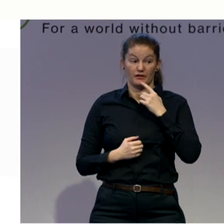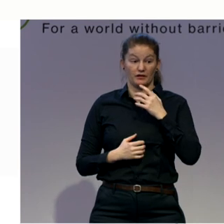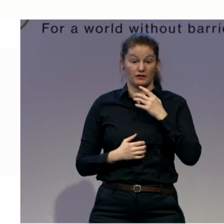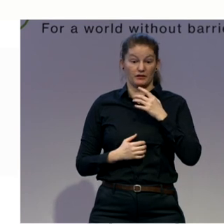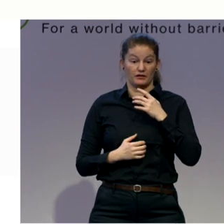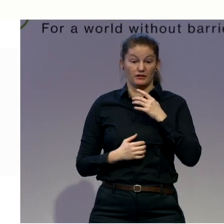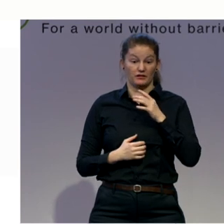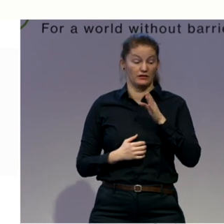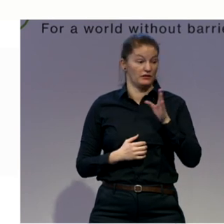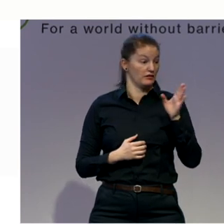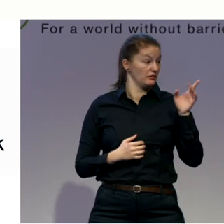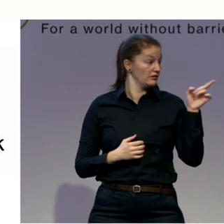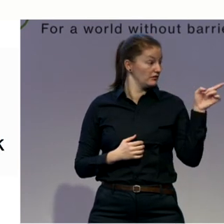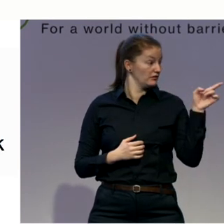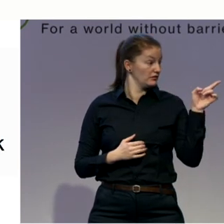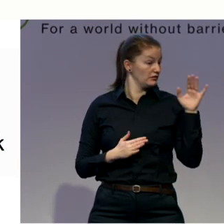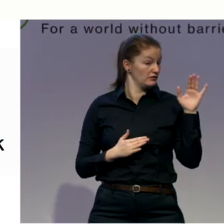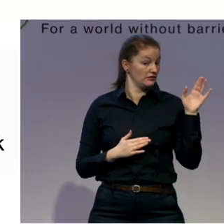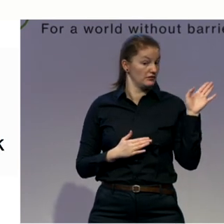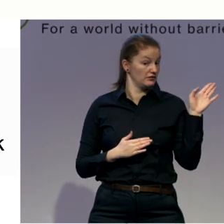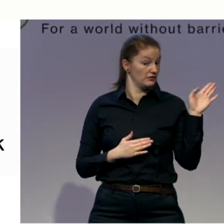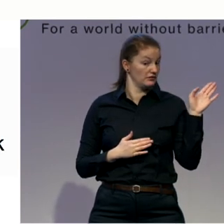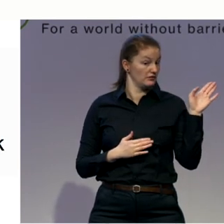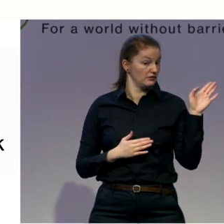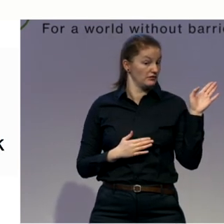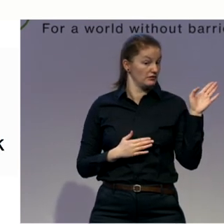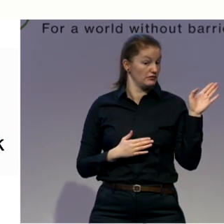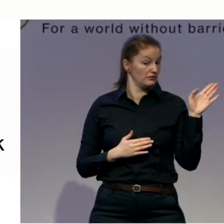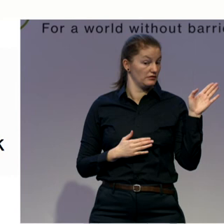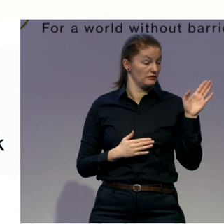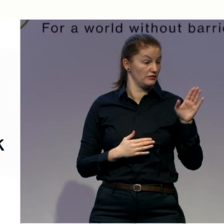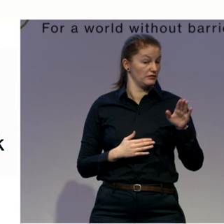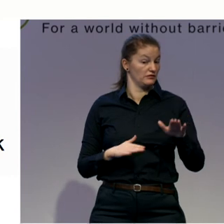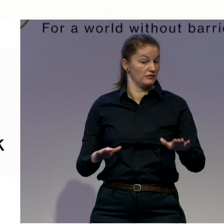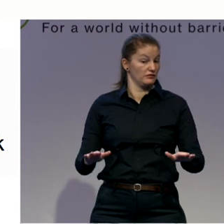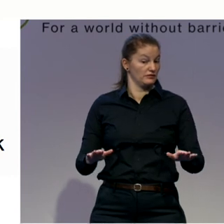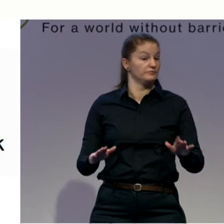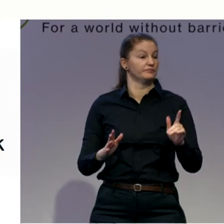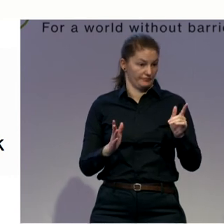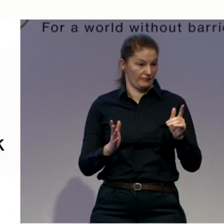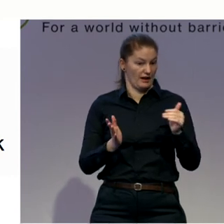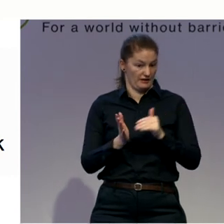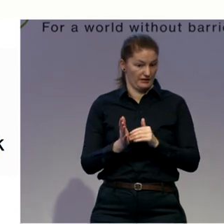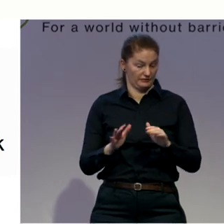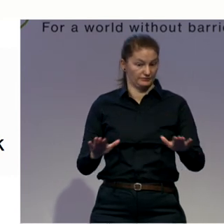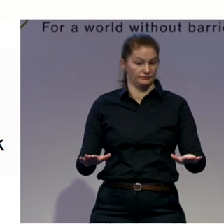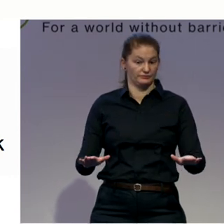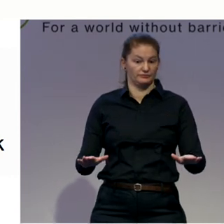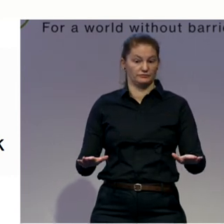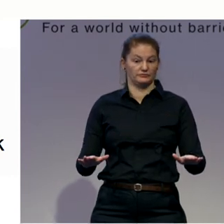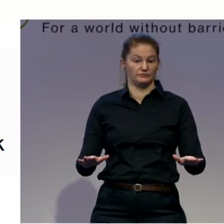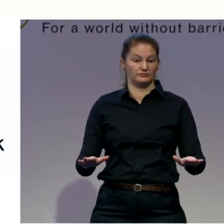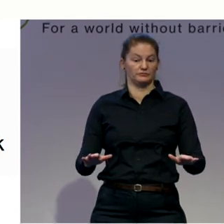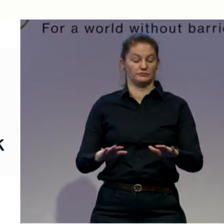your left shoulder. And come back. Let's do it again. Open your chest.